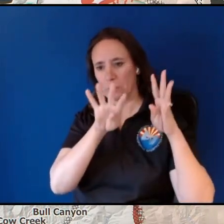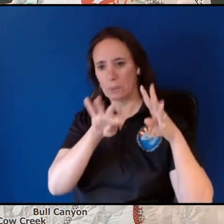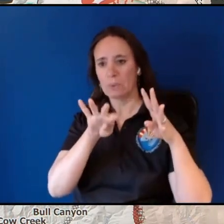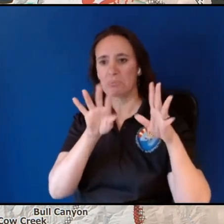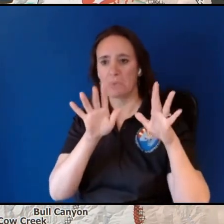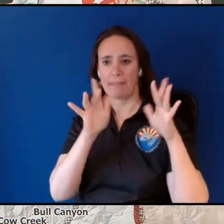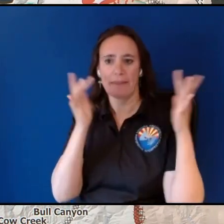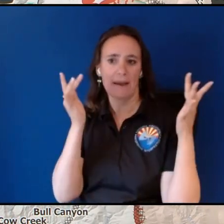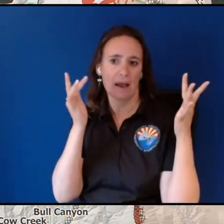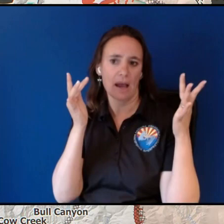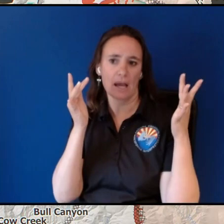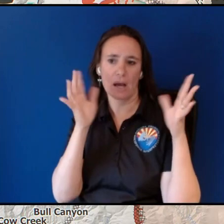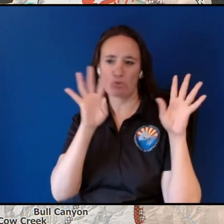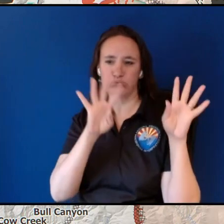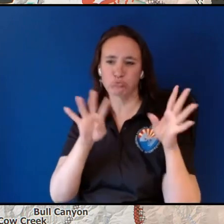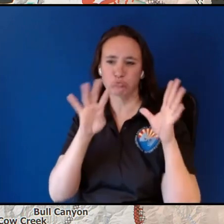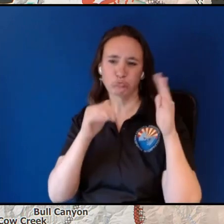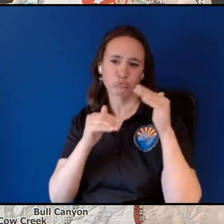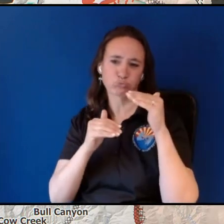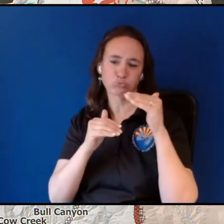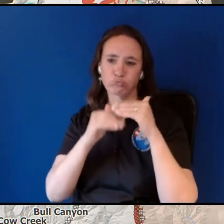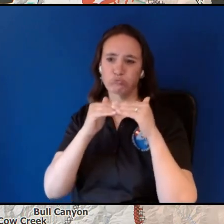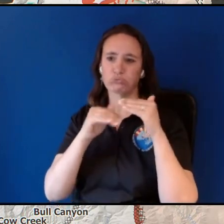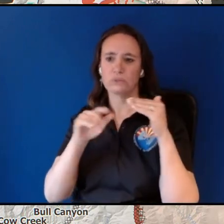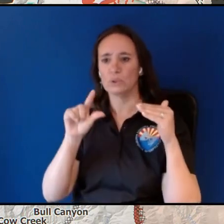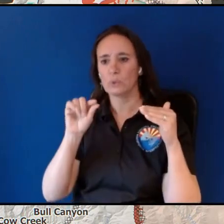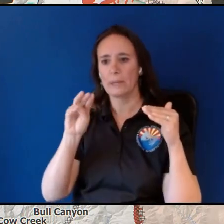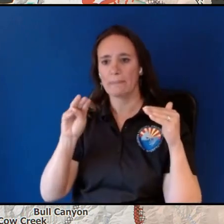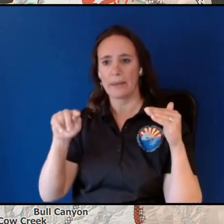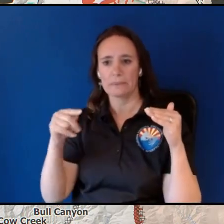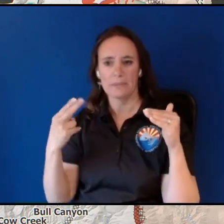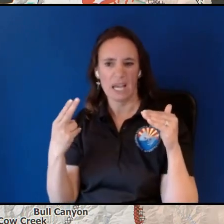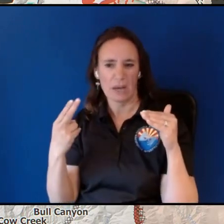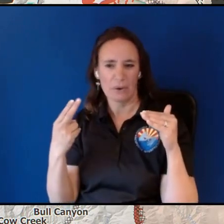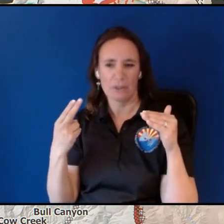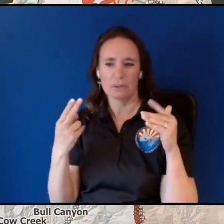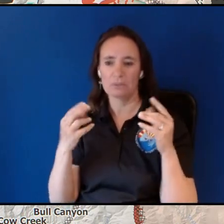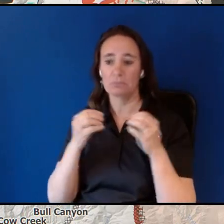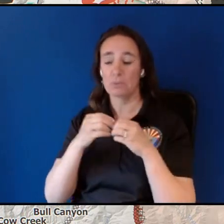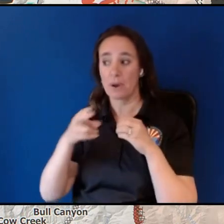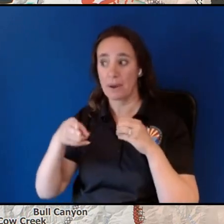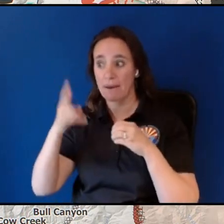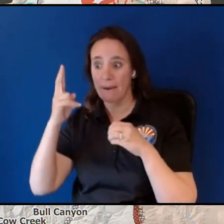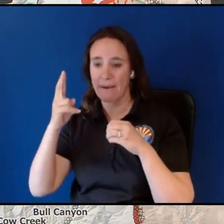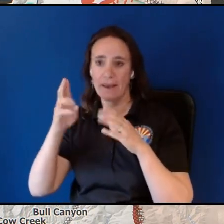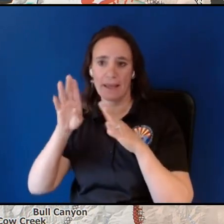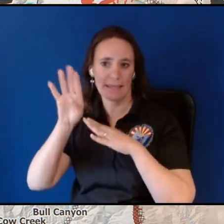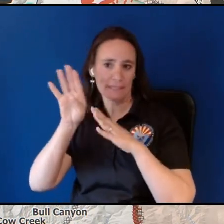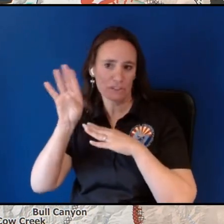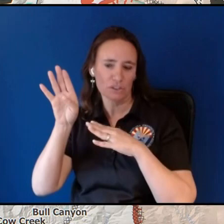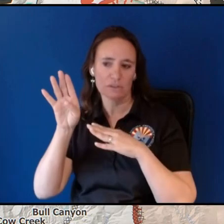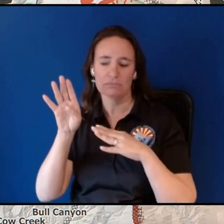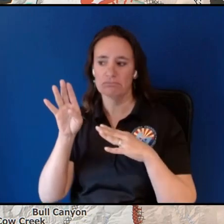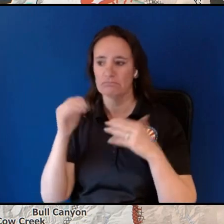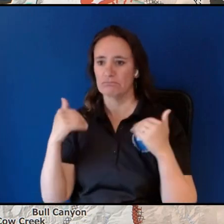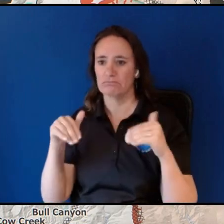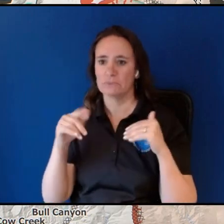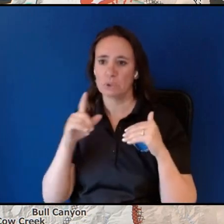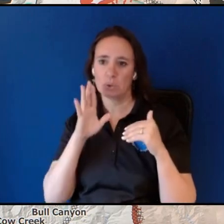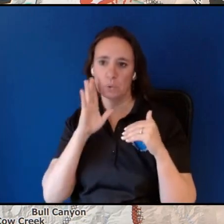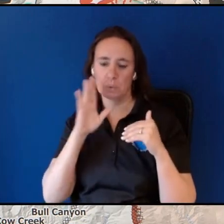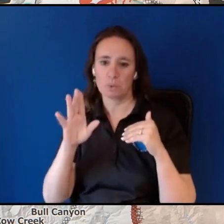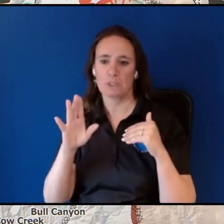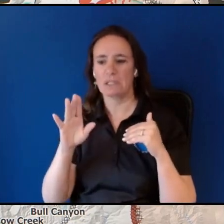generally up to 20 miles an hour only some of those very higher elevations are really going to get into the low